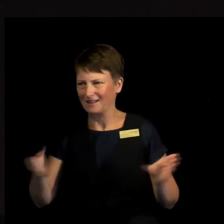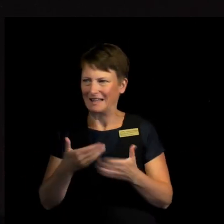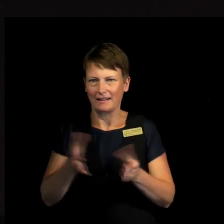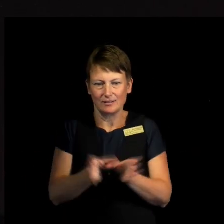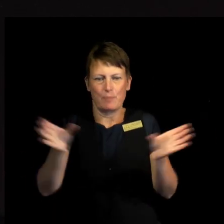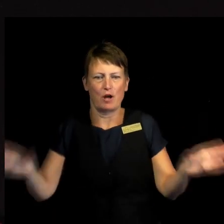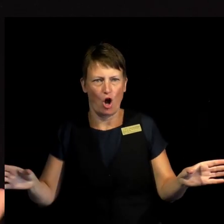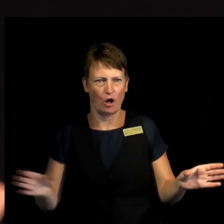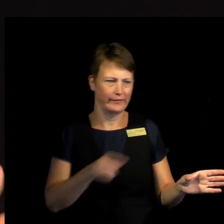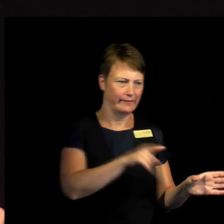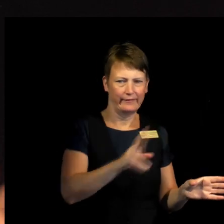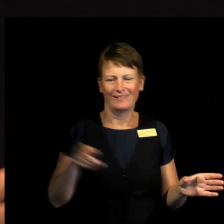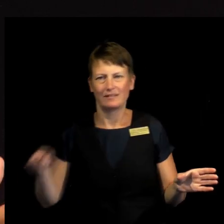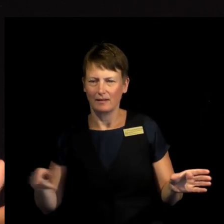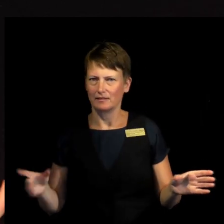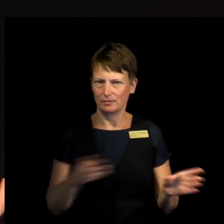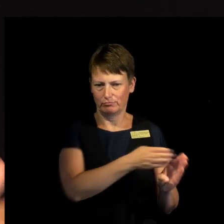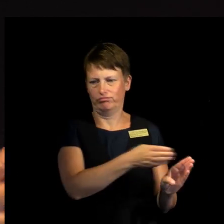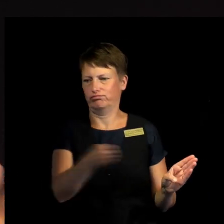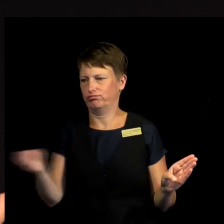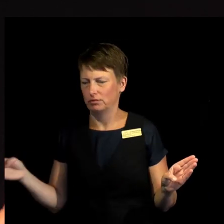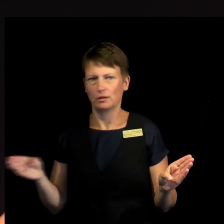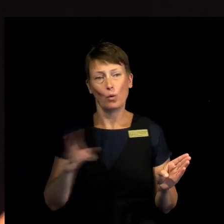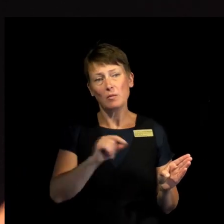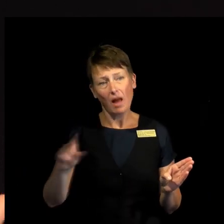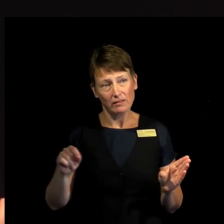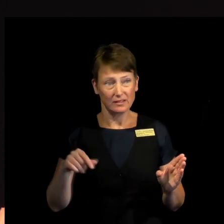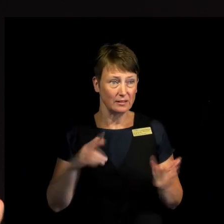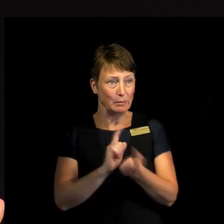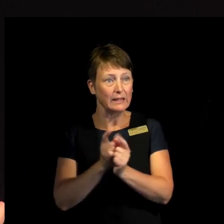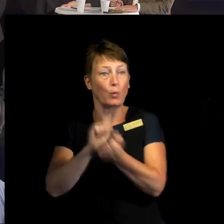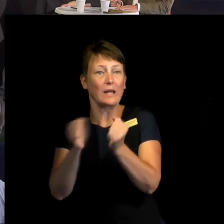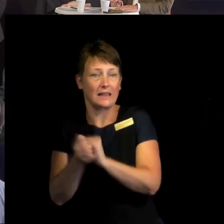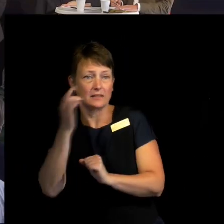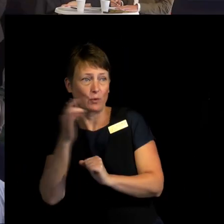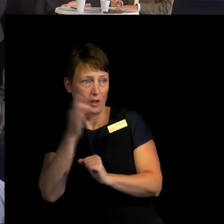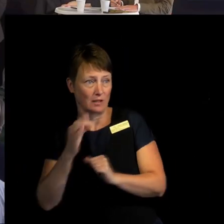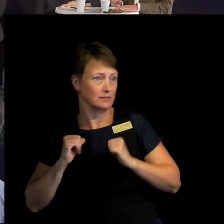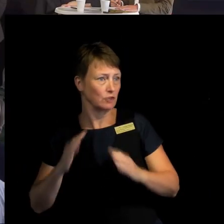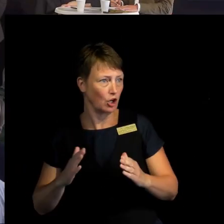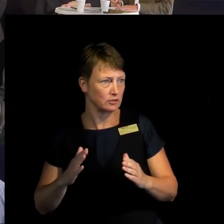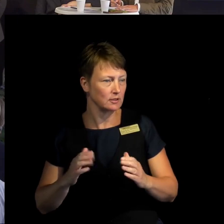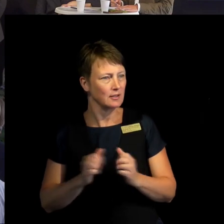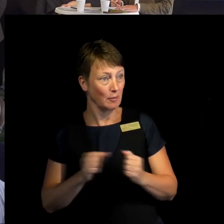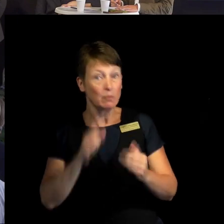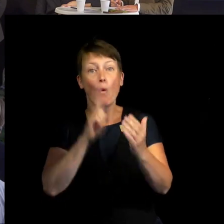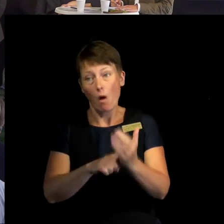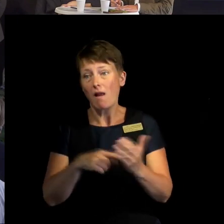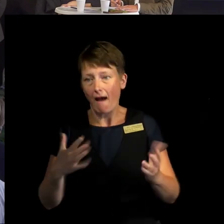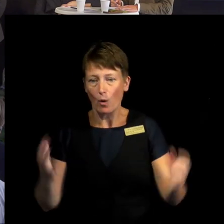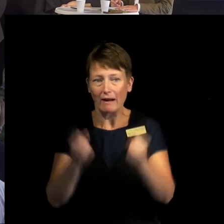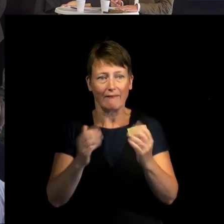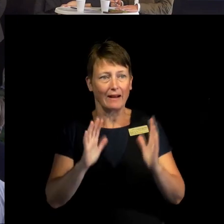obviously. And at some stage it becomes political, of course. Still the imperative is to save lives.